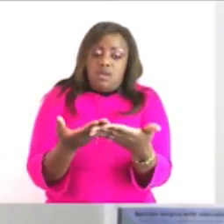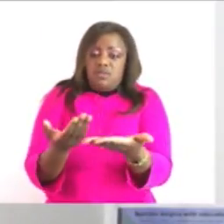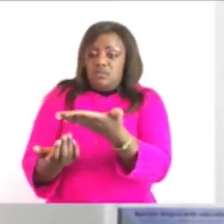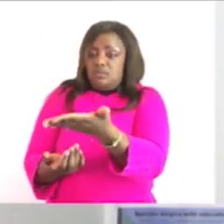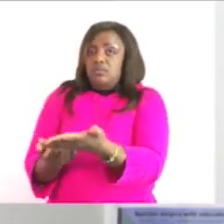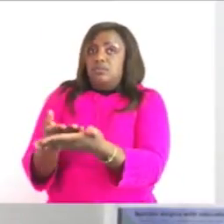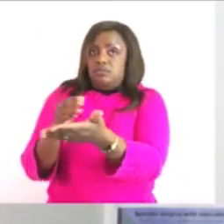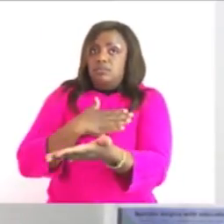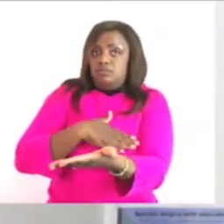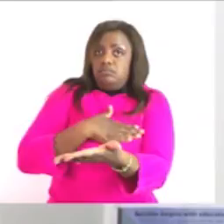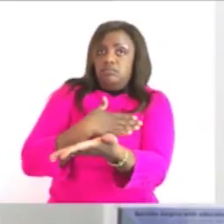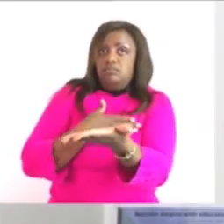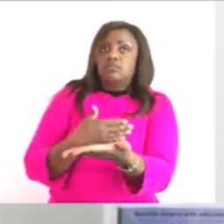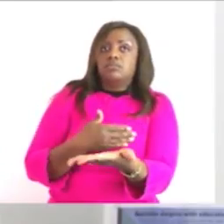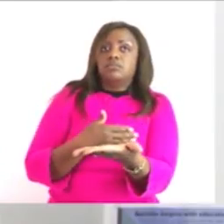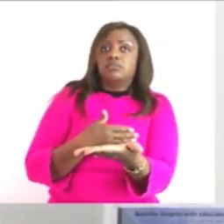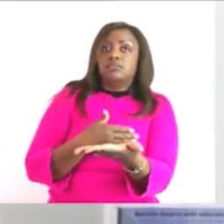to just feel it